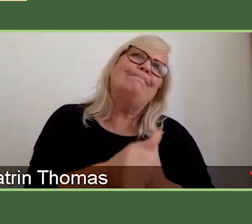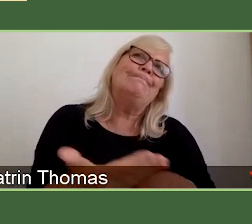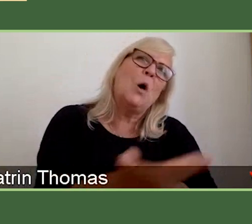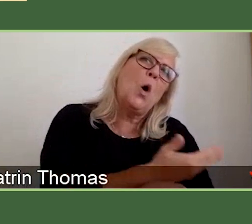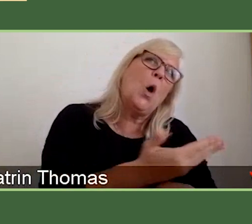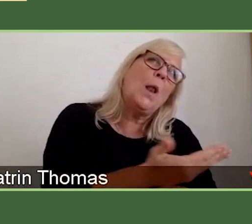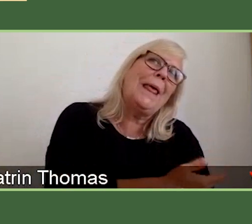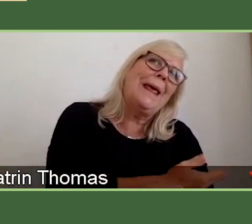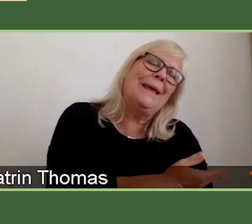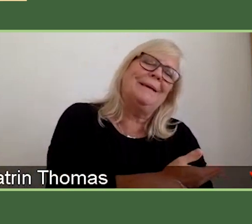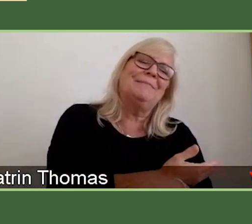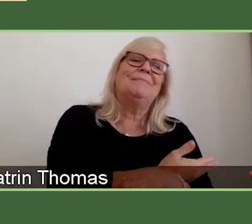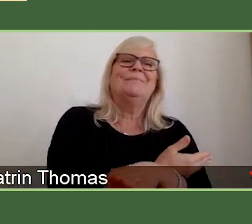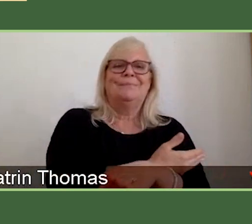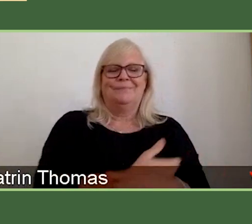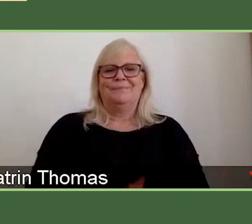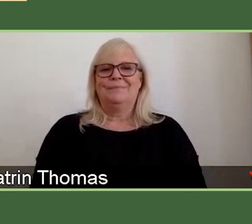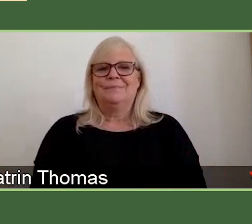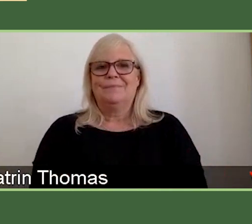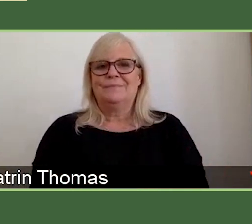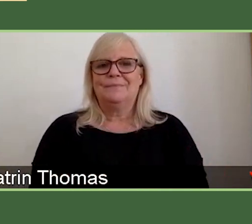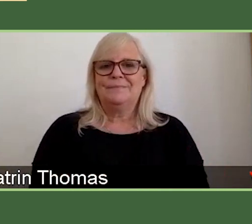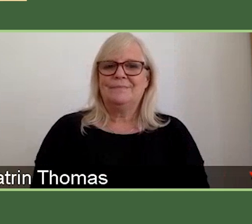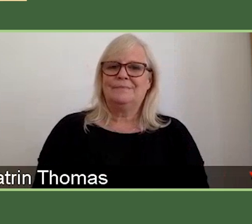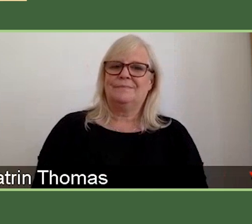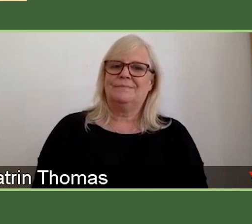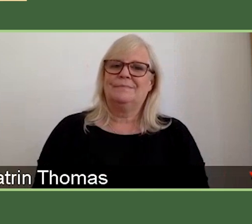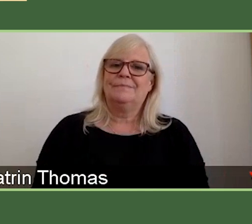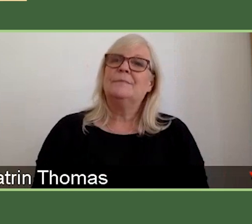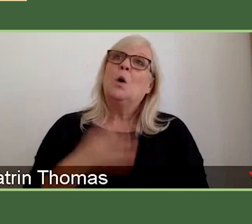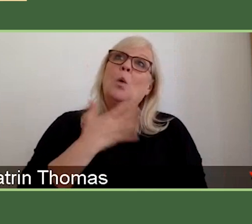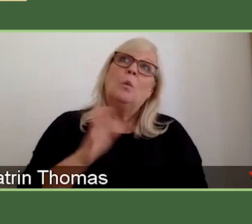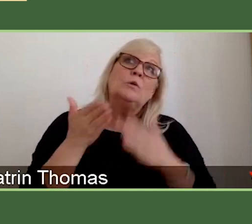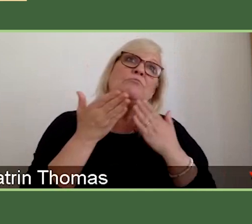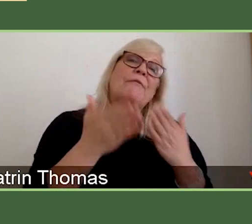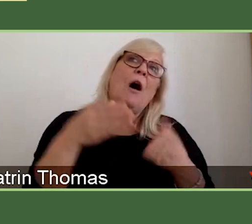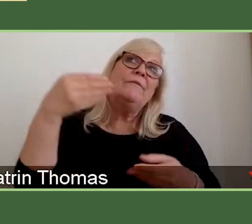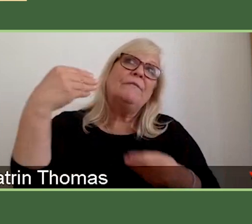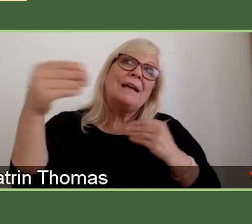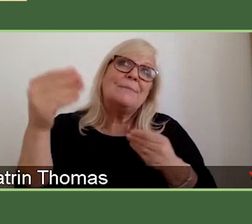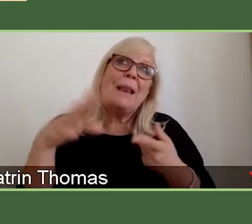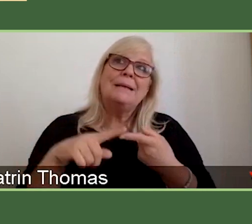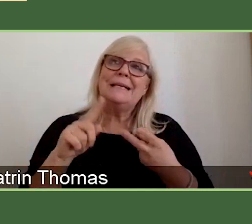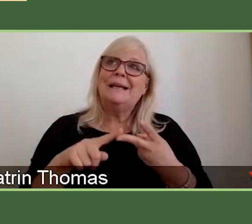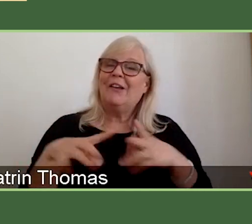opportunity for us to provide that flexibility, that freedom and to